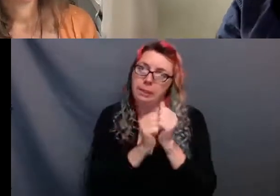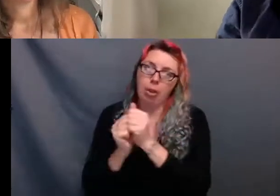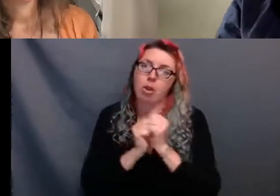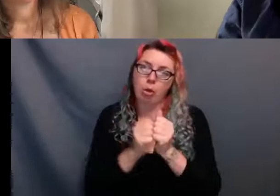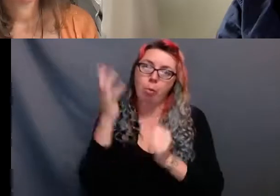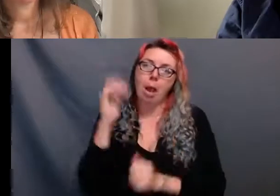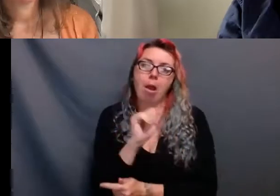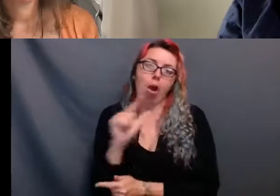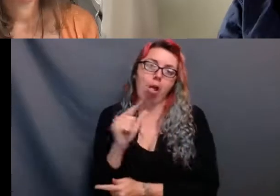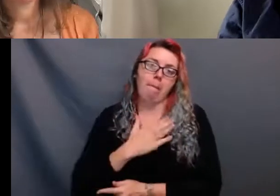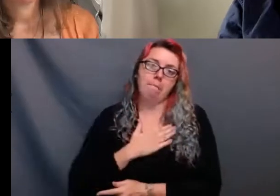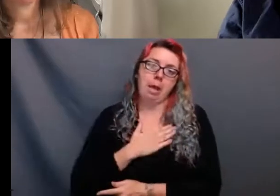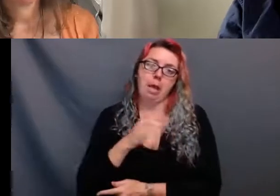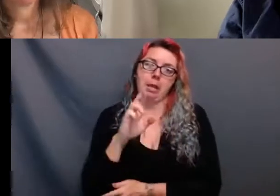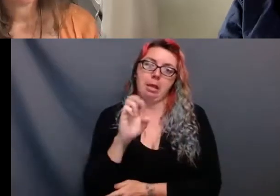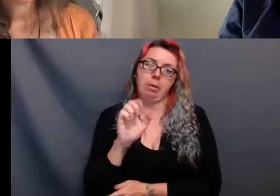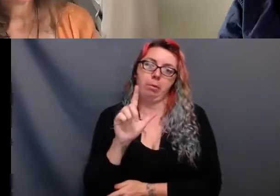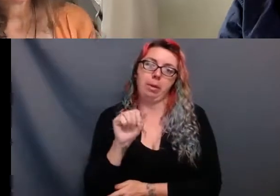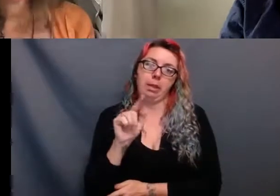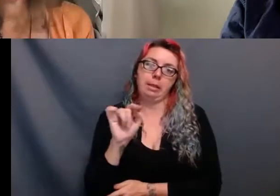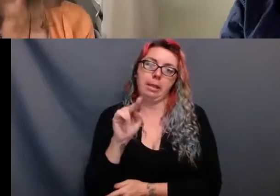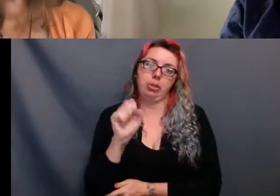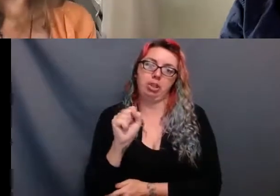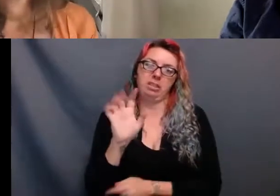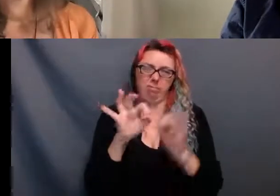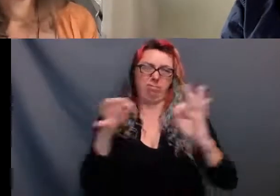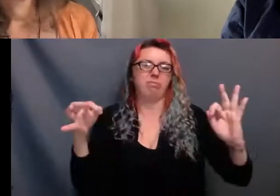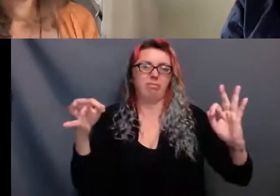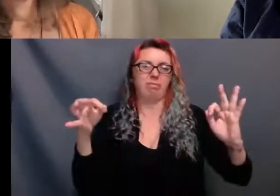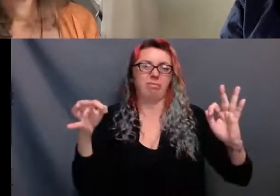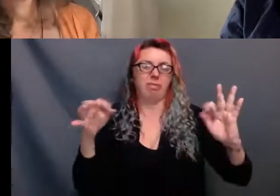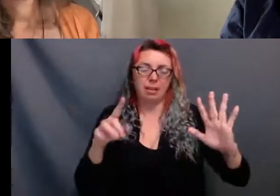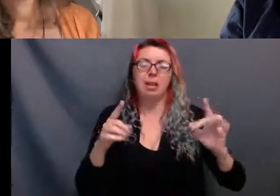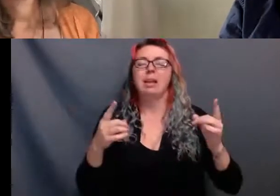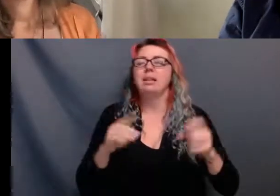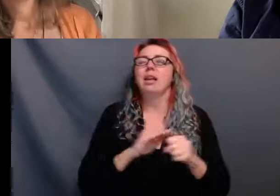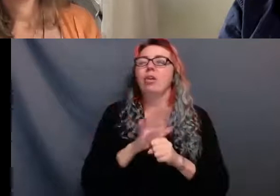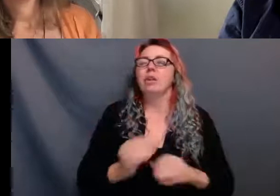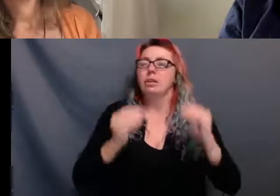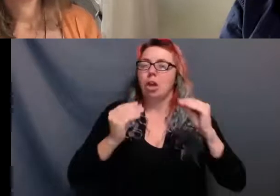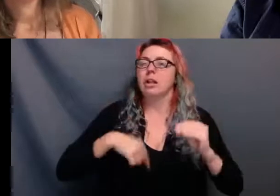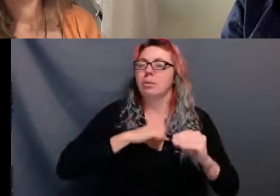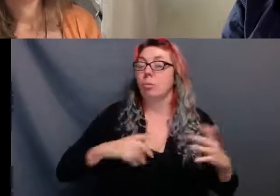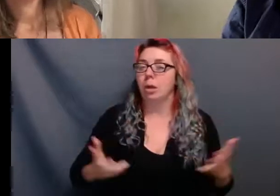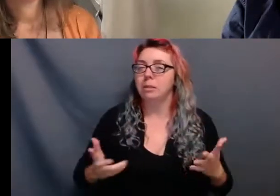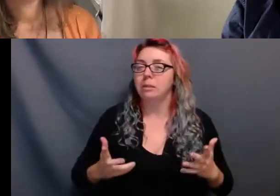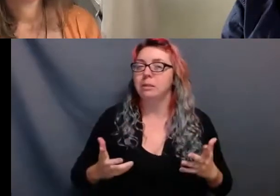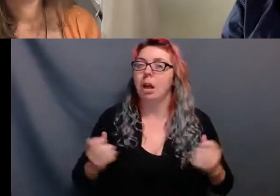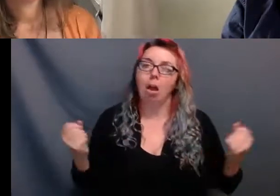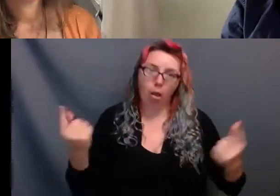Because if the great teacher that is the pandemic has taught us anything it's that we are all connected.